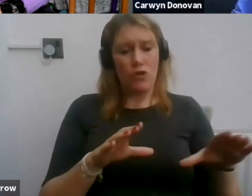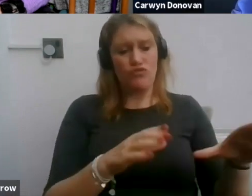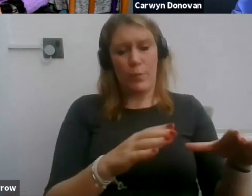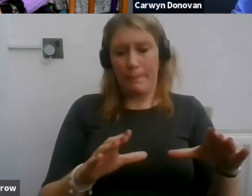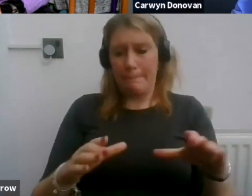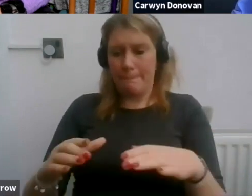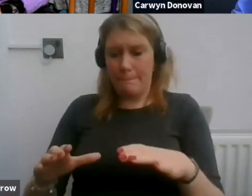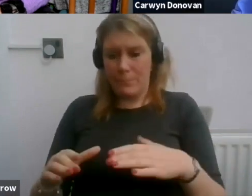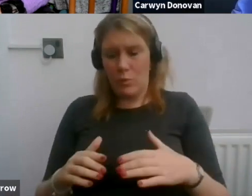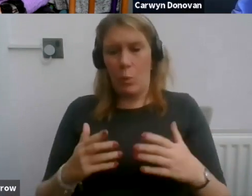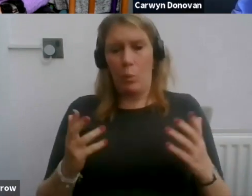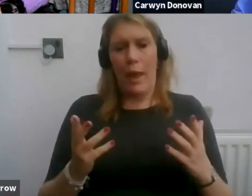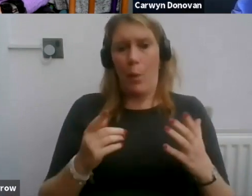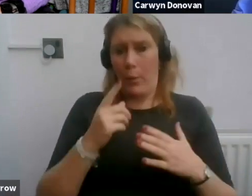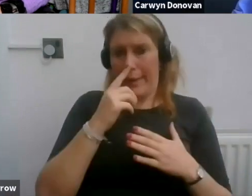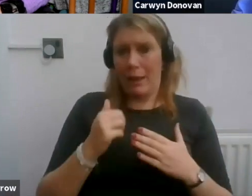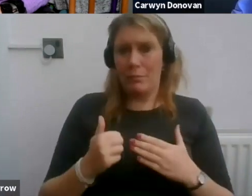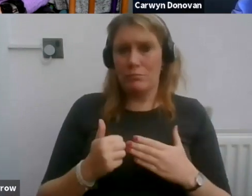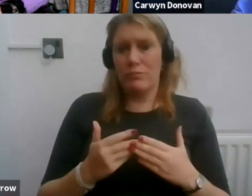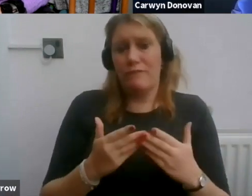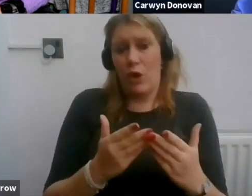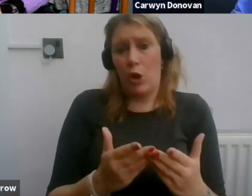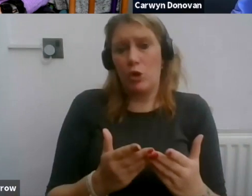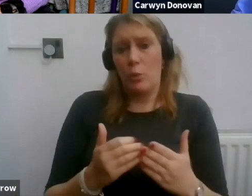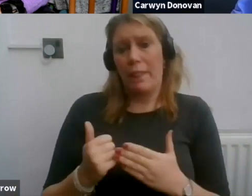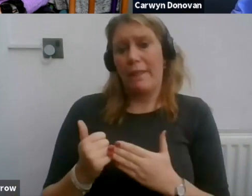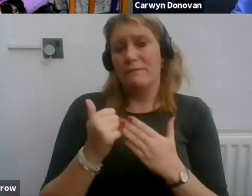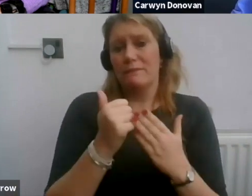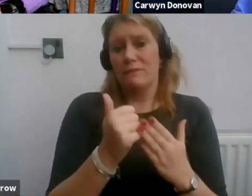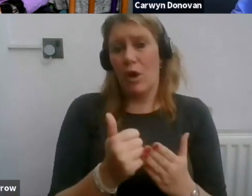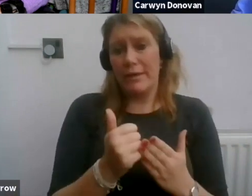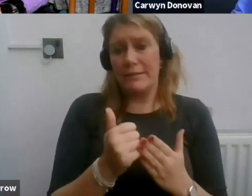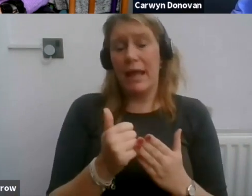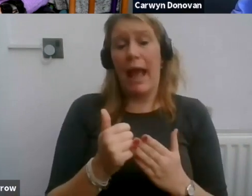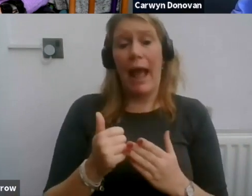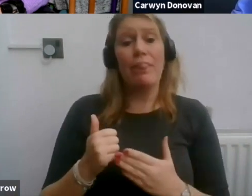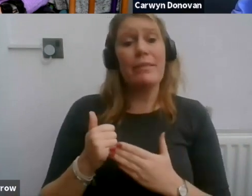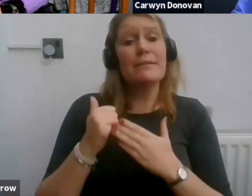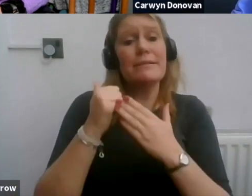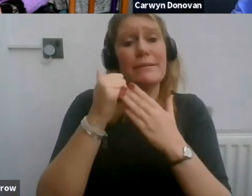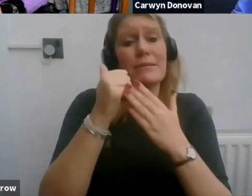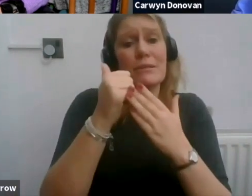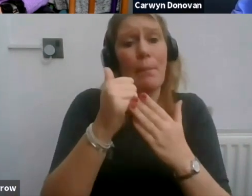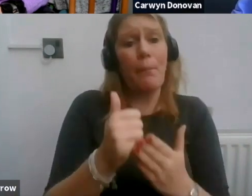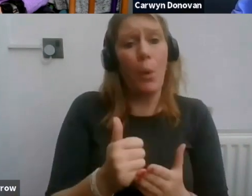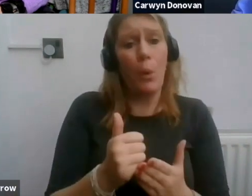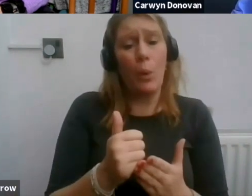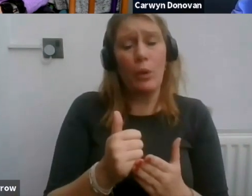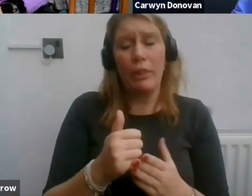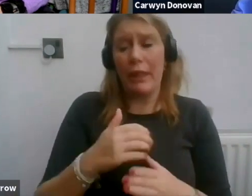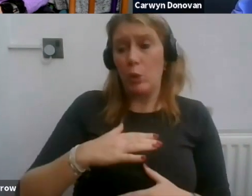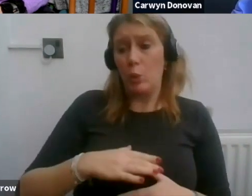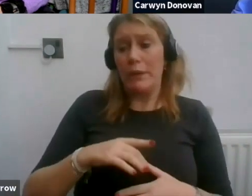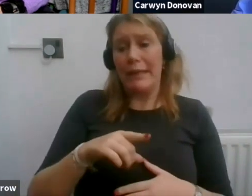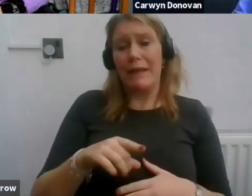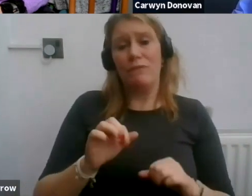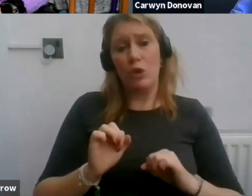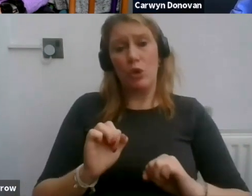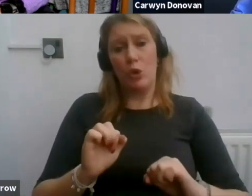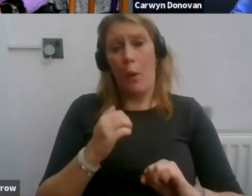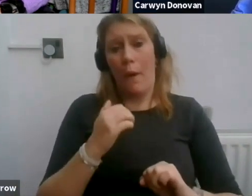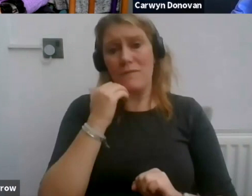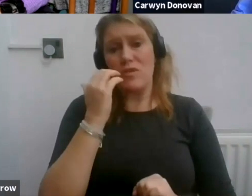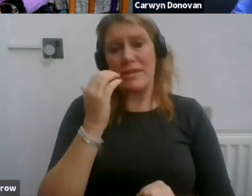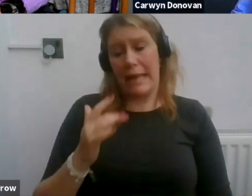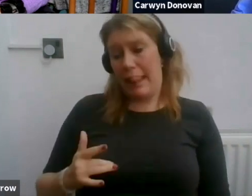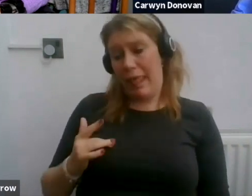provide you with the advice, but also the support, you know, that you need to go about your day-to-day life. And I